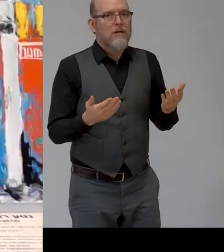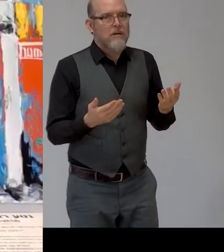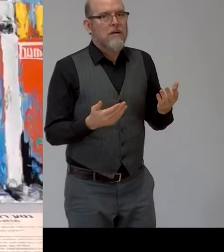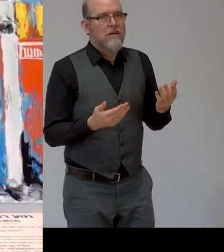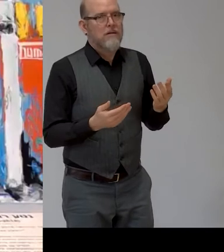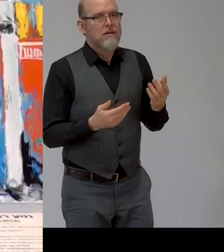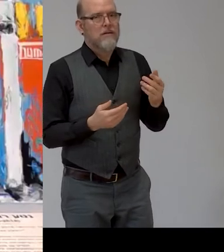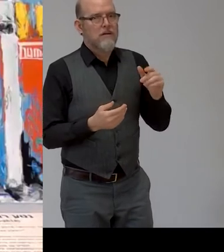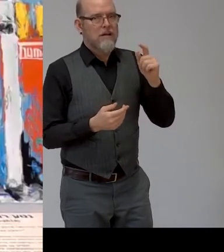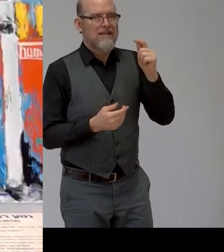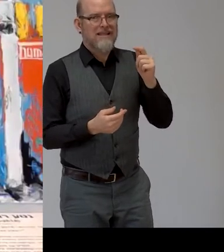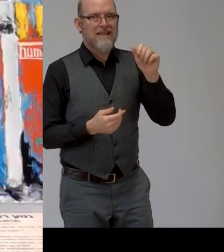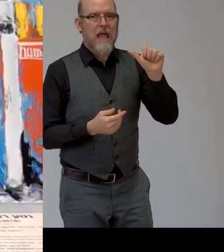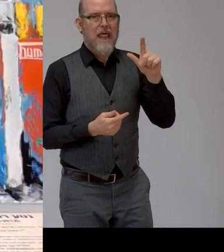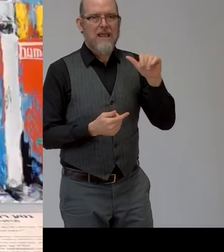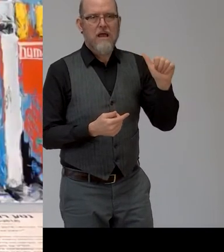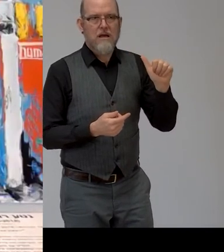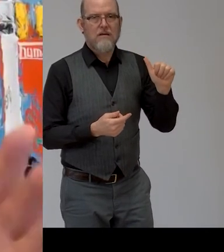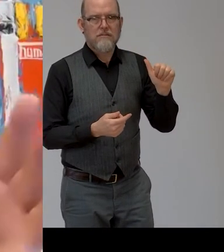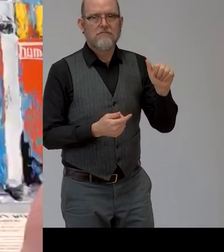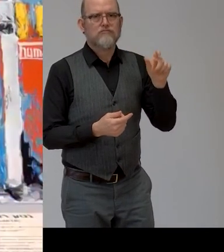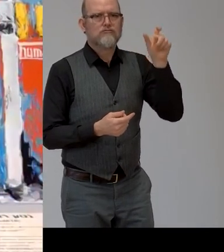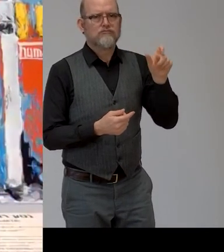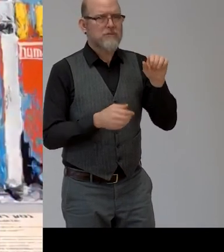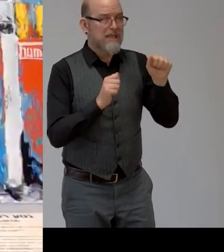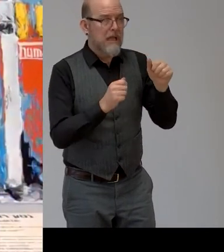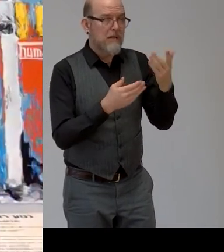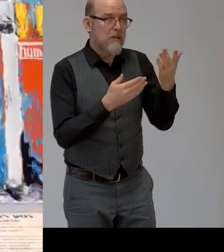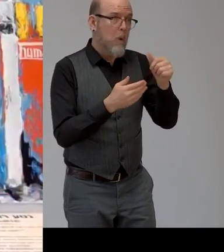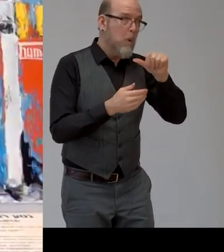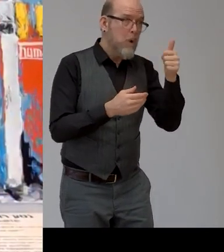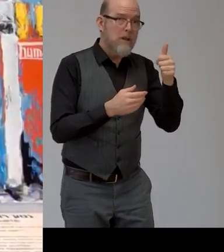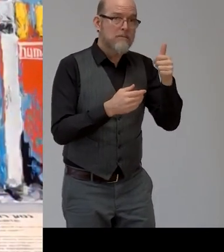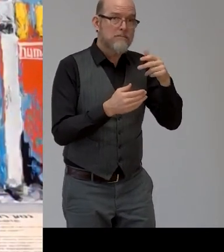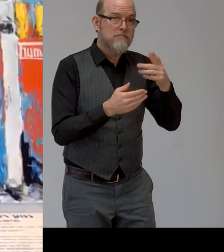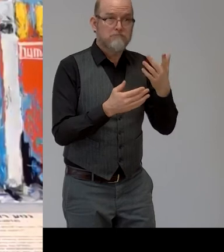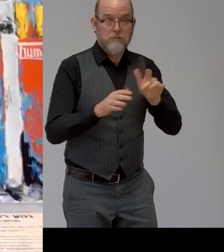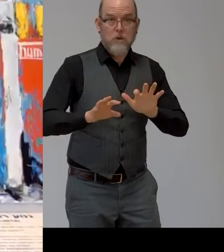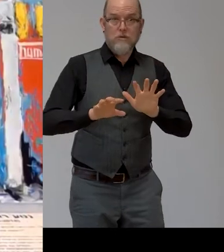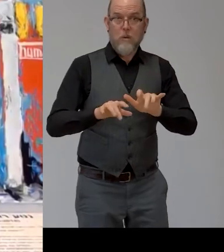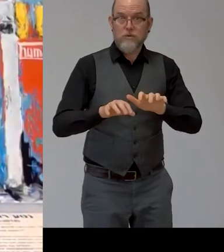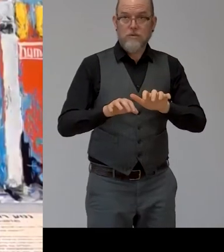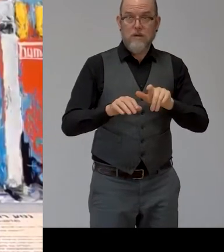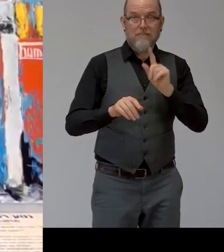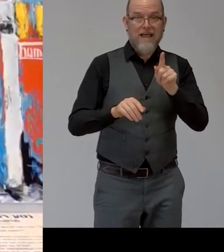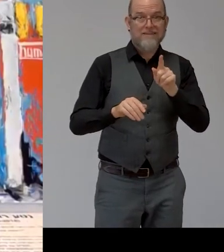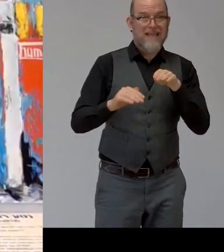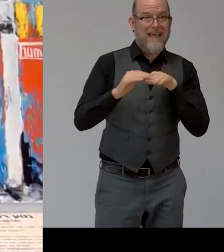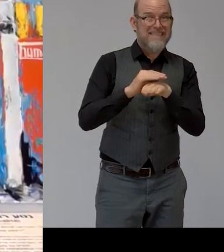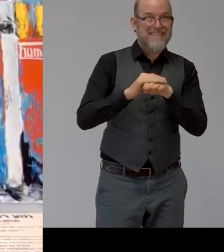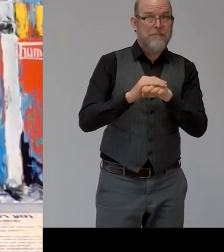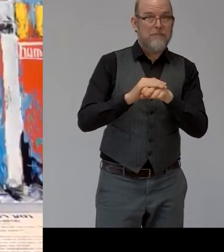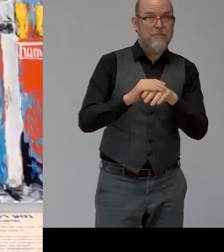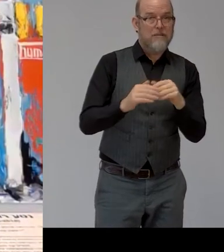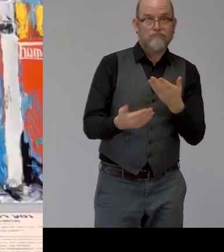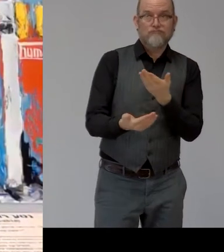comment that there are ways to make it if it was on a computer and to make it accessible with with uh um uh